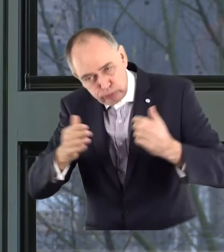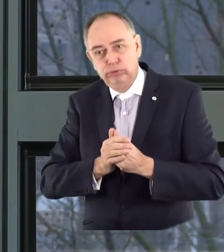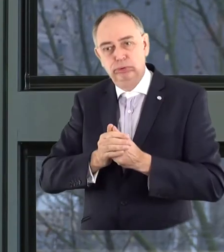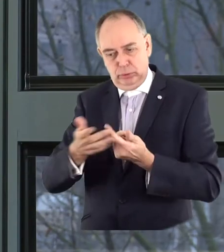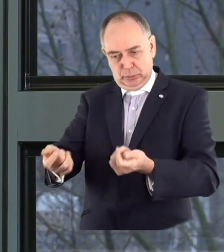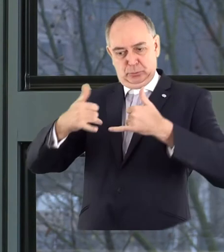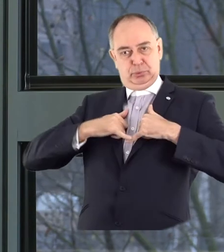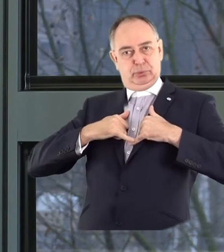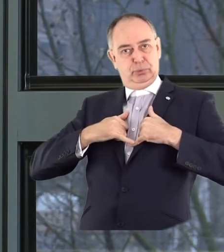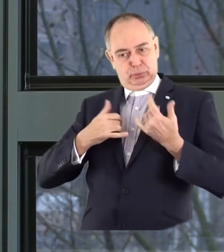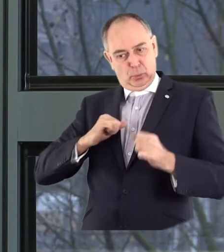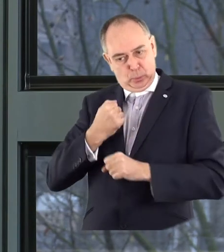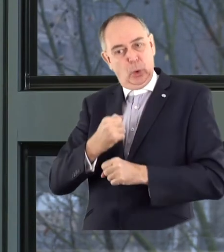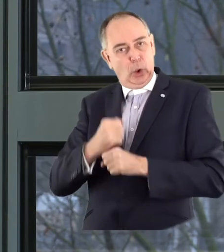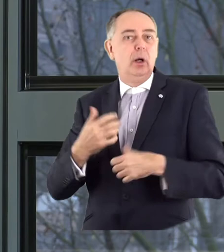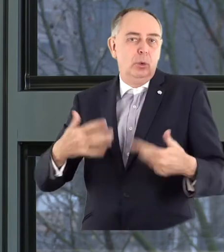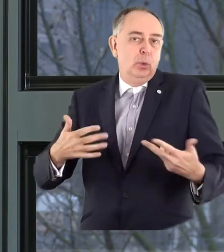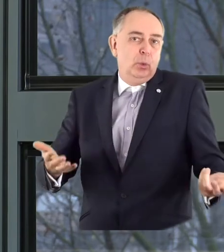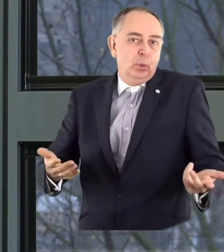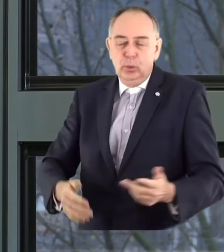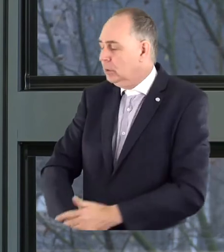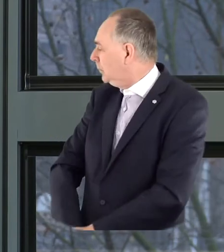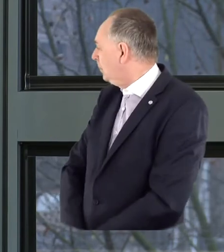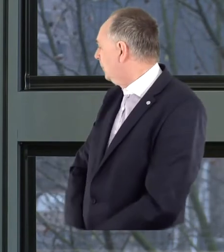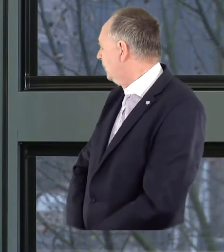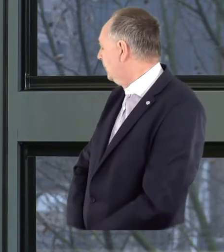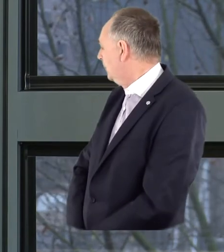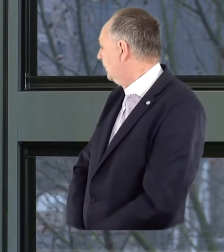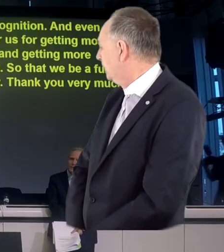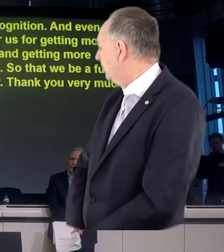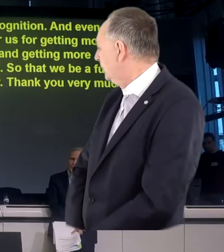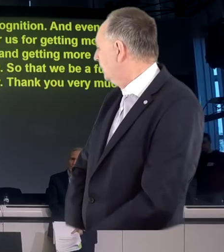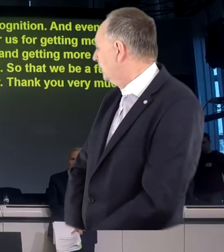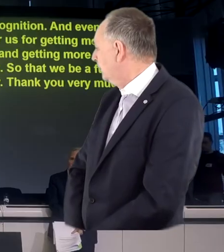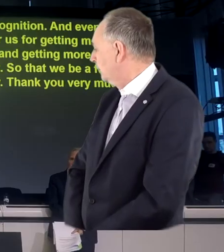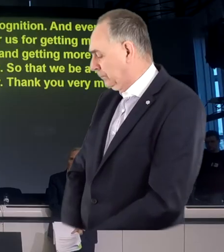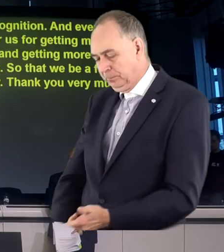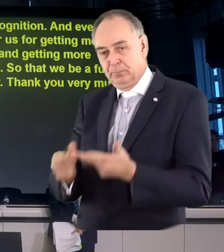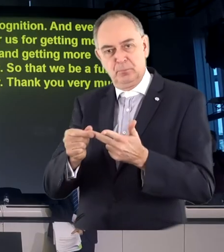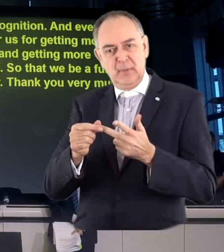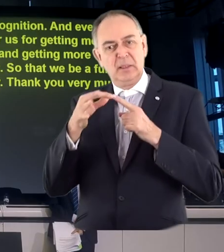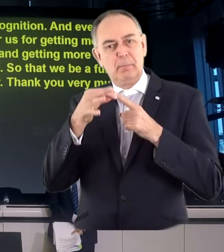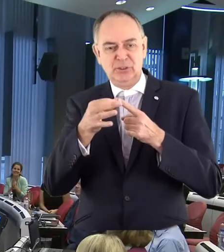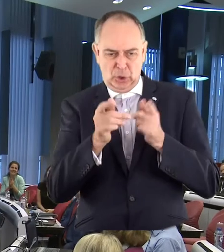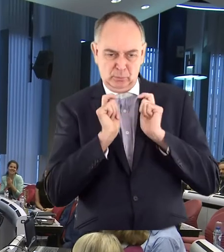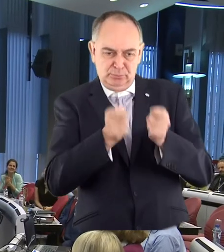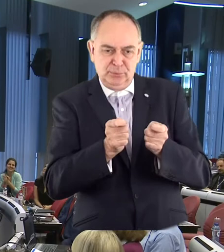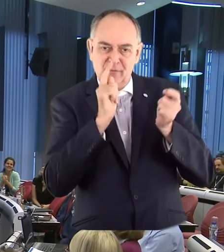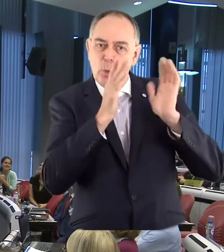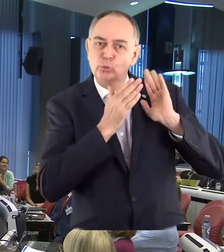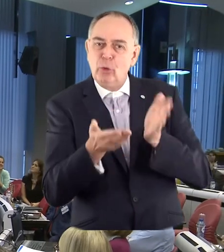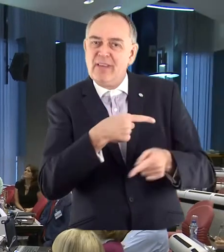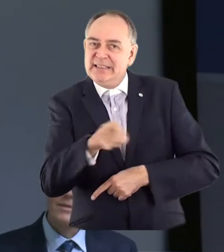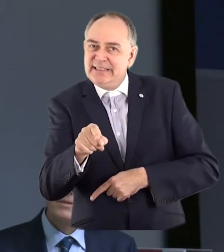EDF and the Commission recognize what we are doing right now in Budapest. Another special mention for public facilities